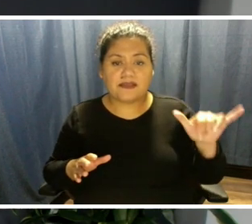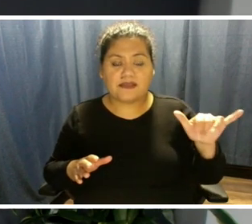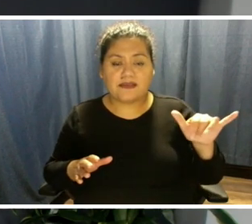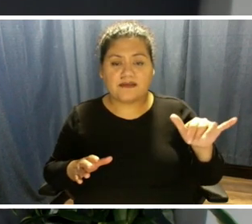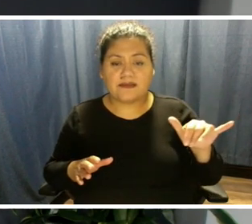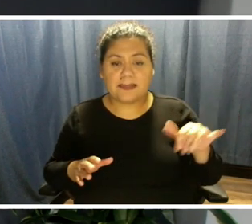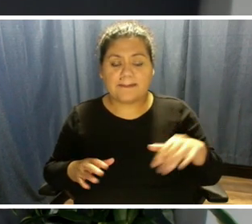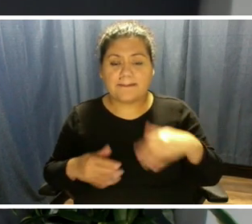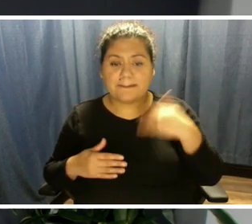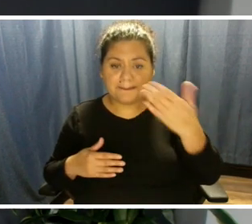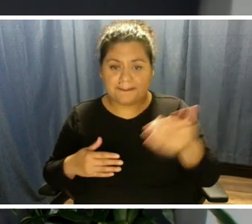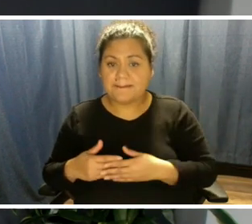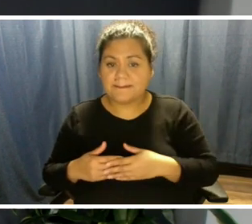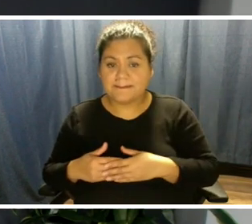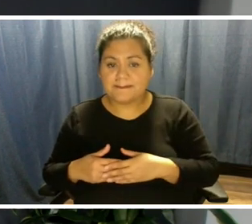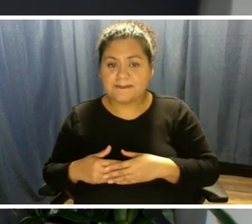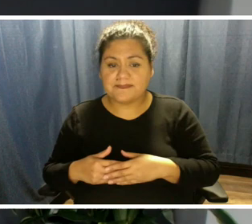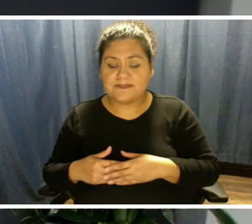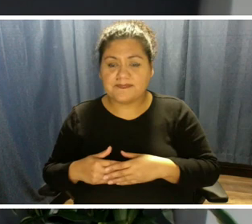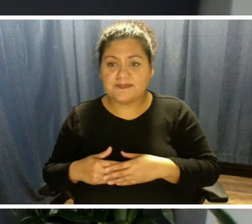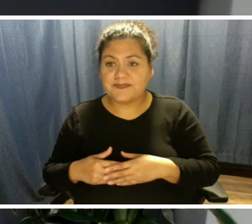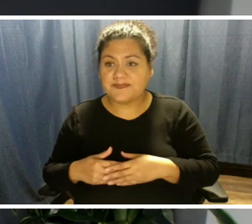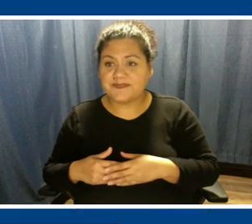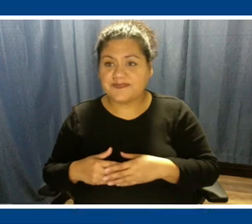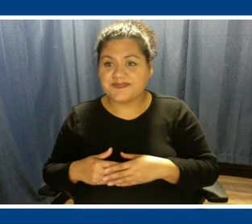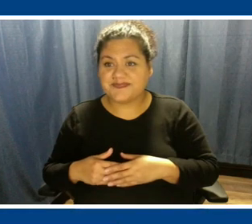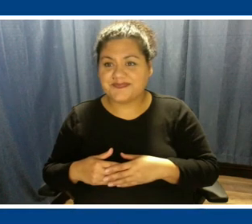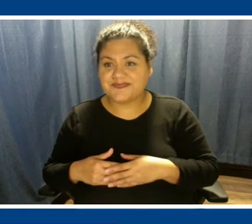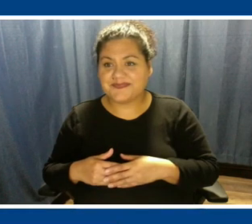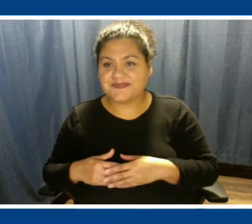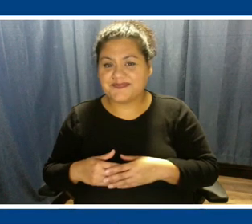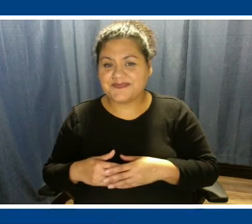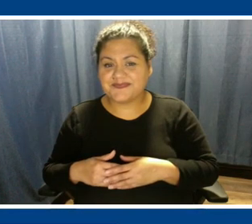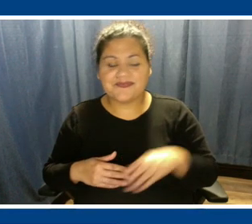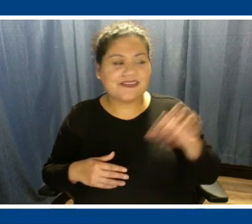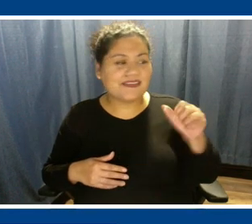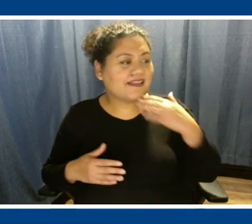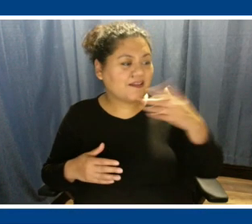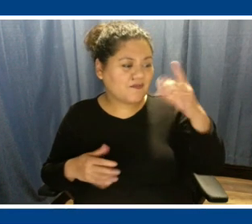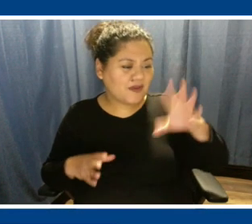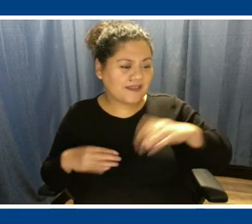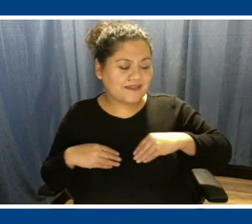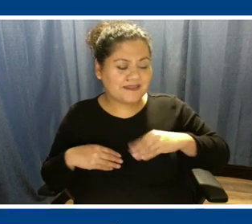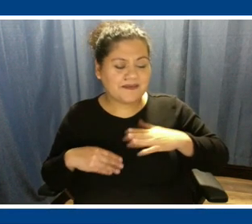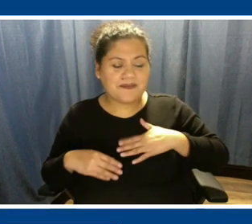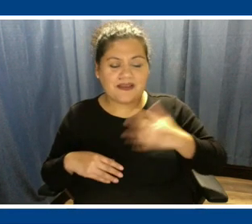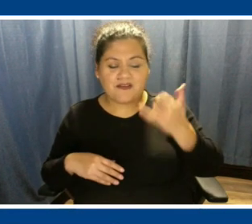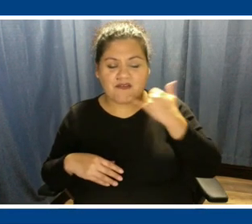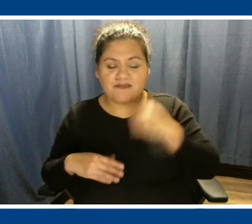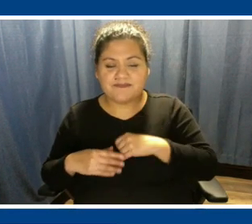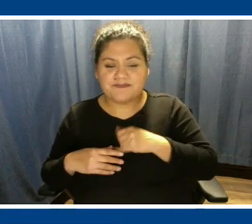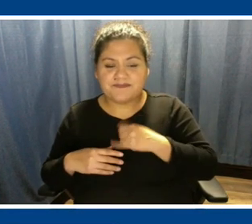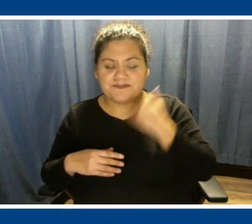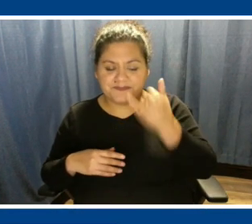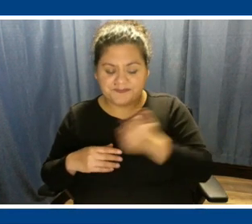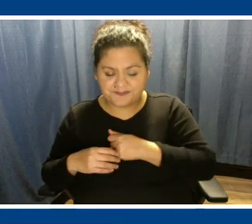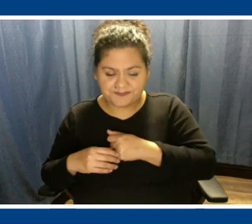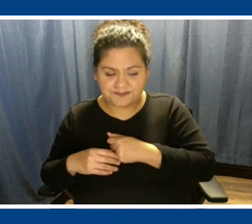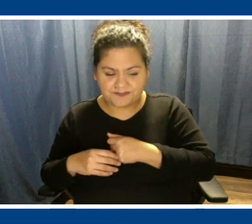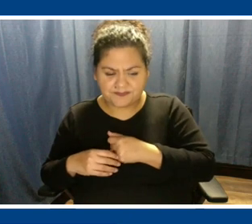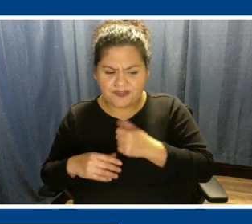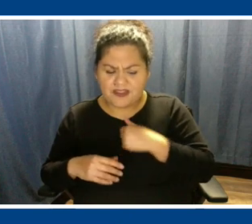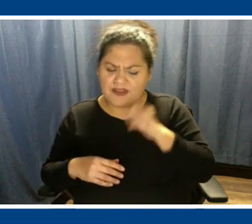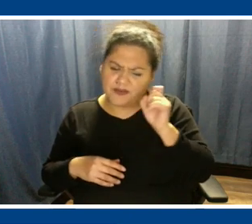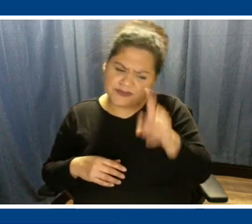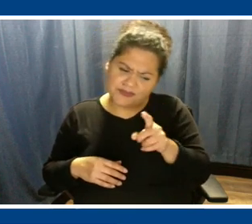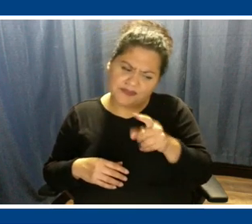be next online to ask your question. Yes, thanks for taking my call. My question relates to